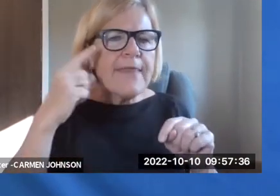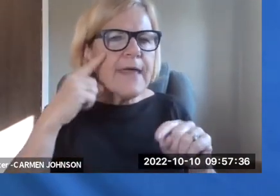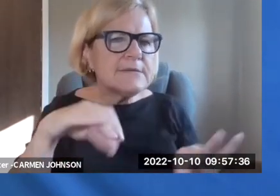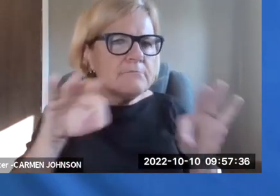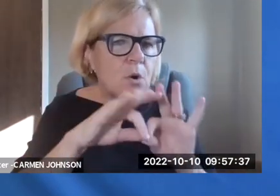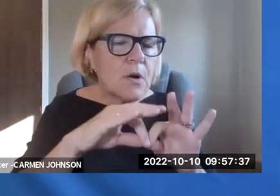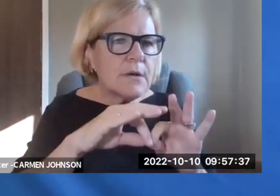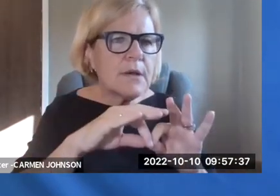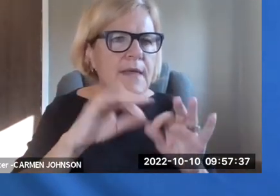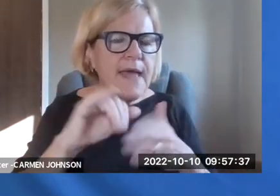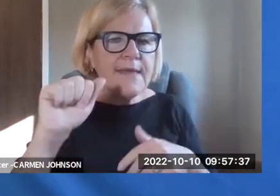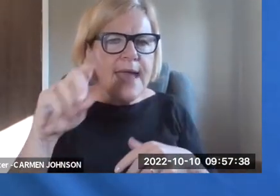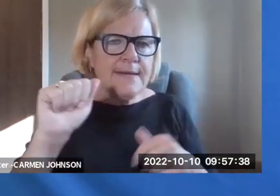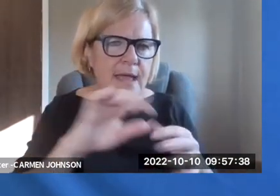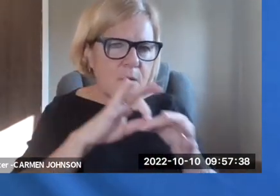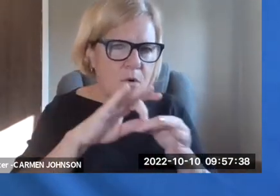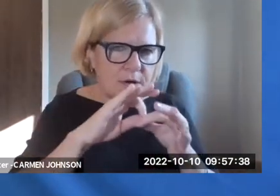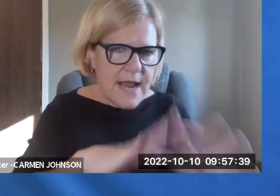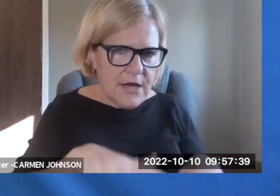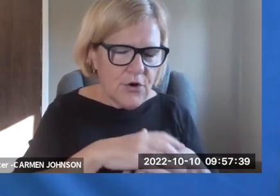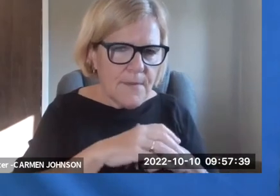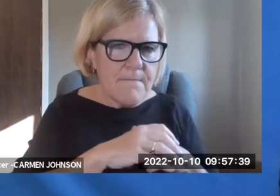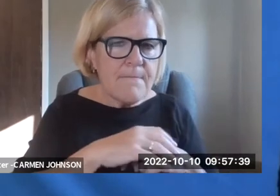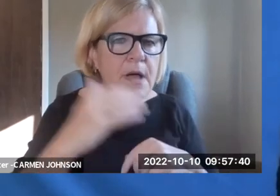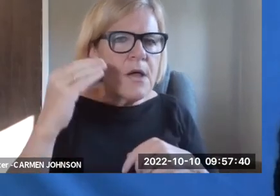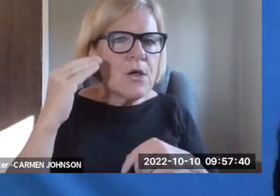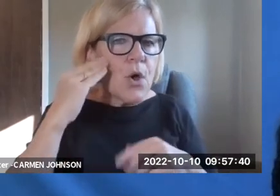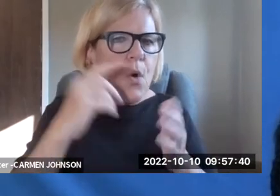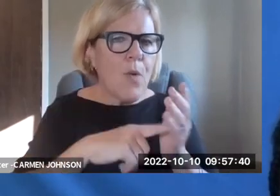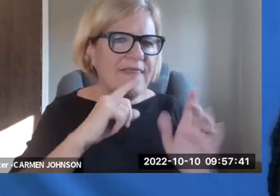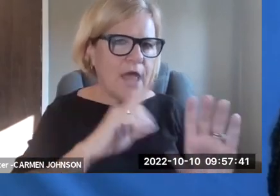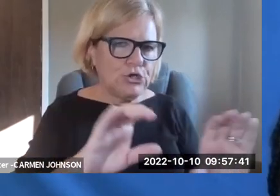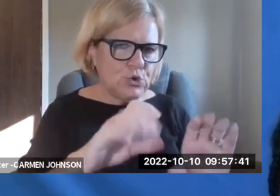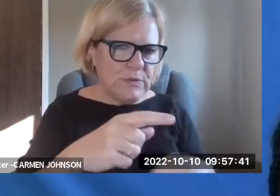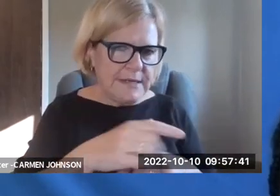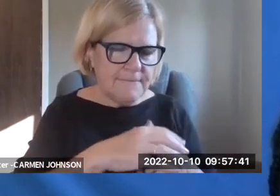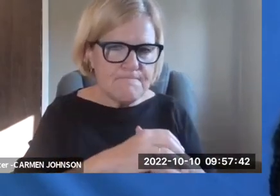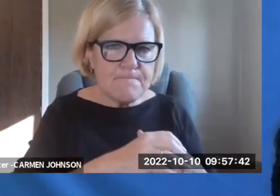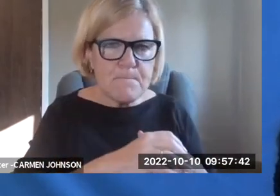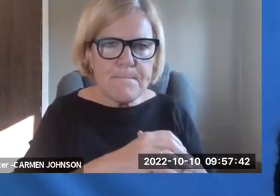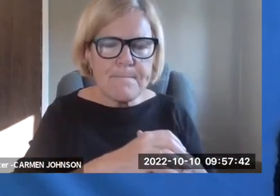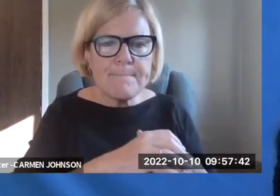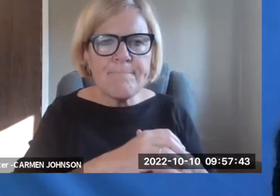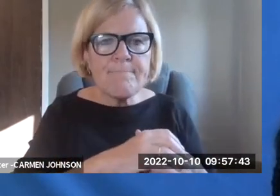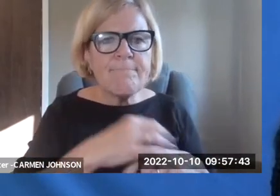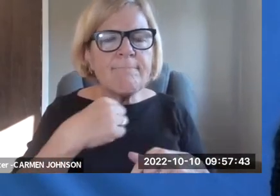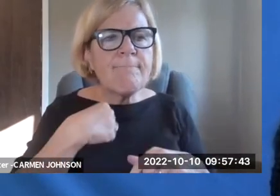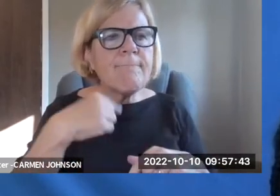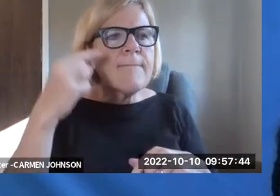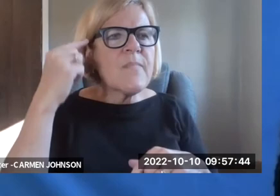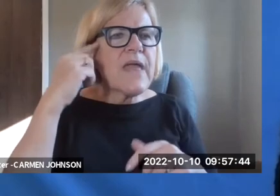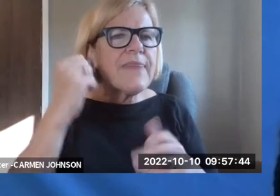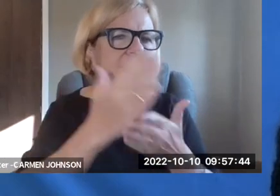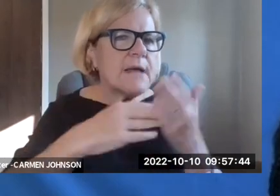information in the regs, but I think it's important that the ADA coordinator